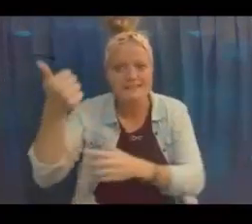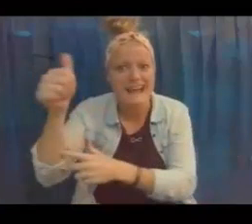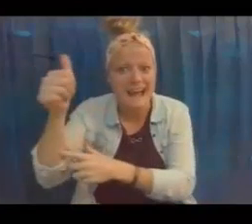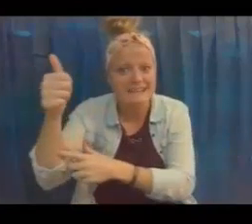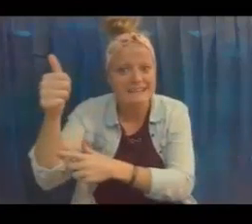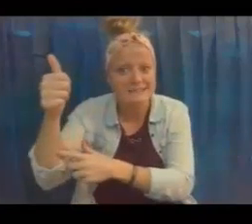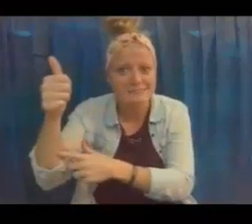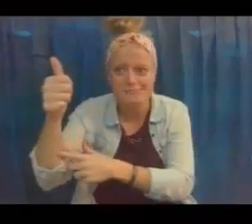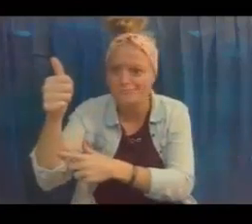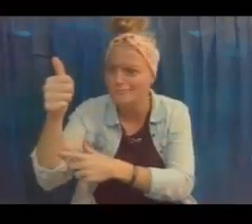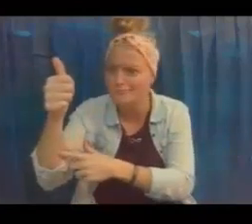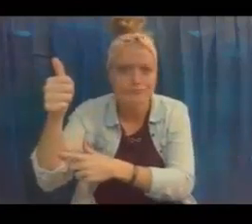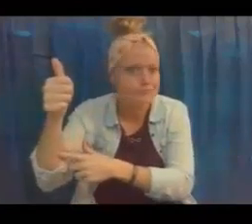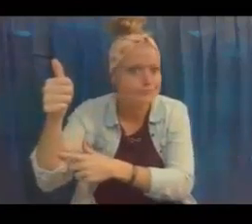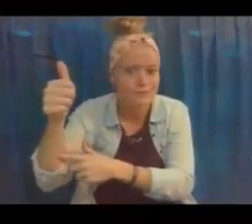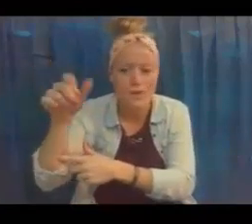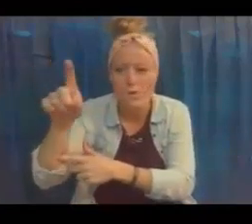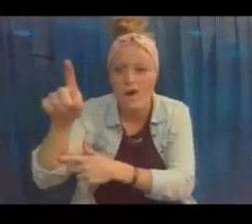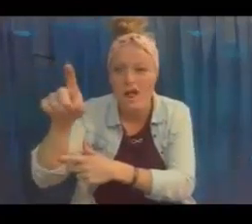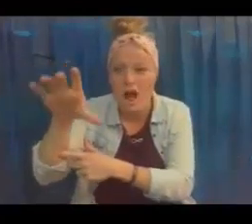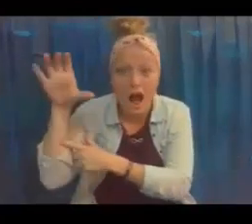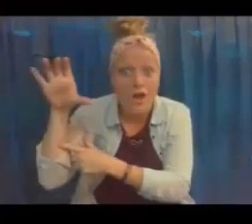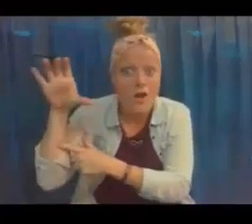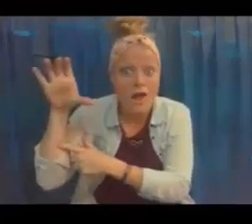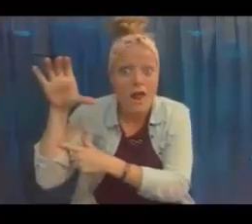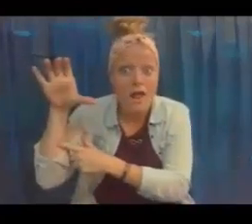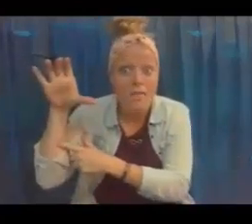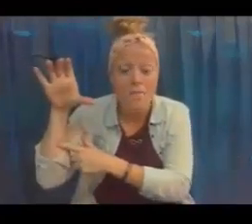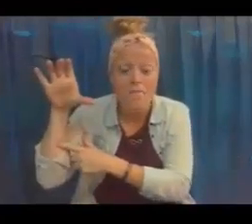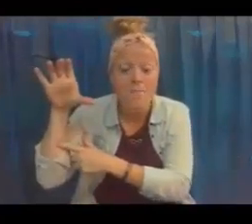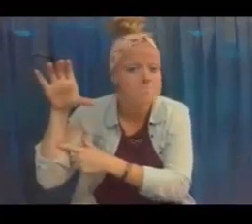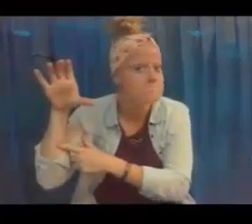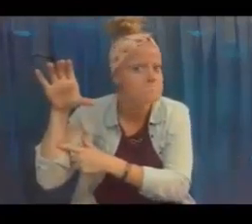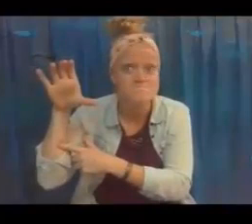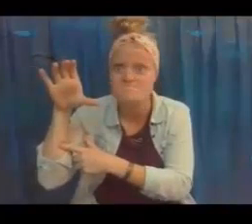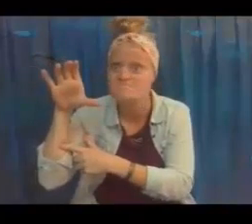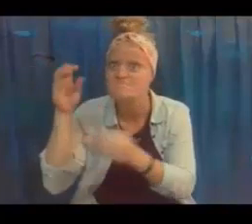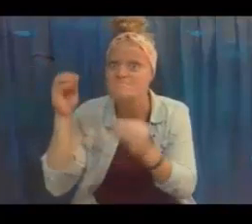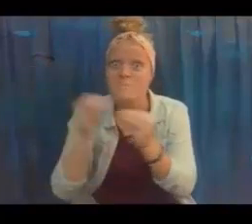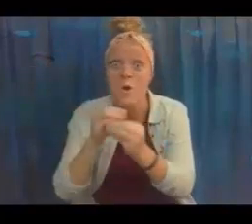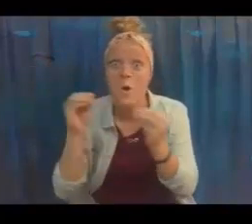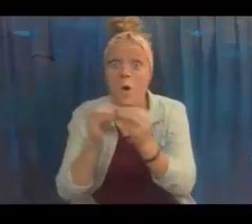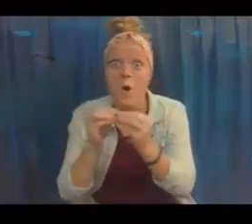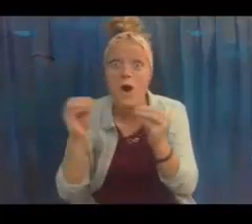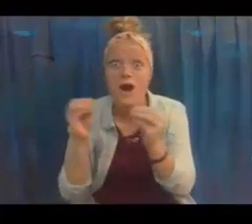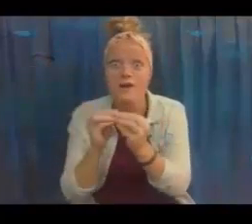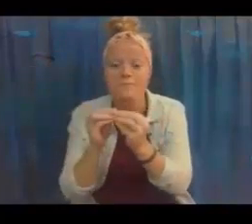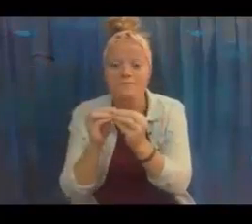They were racing how many times? 10? Nope. 100?